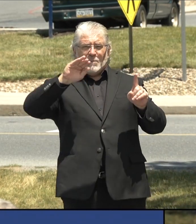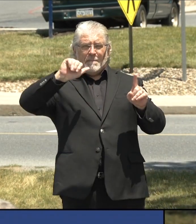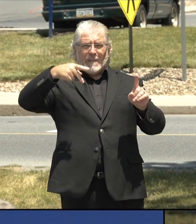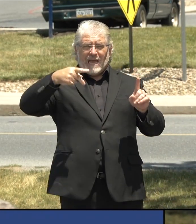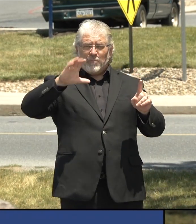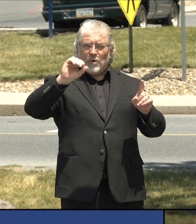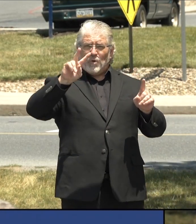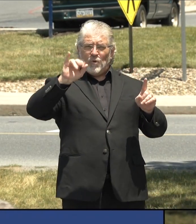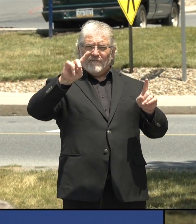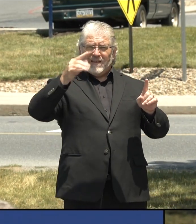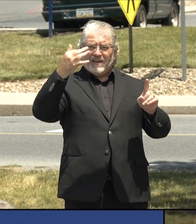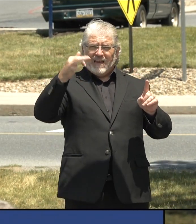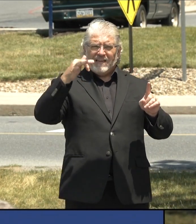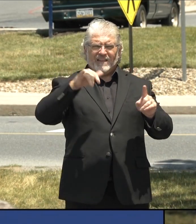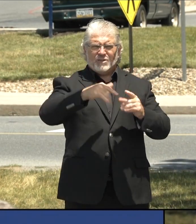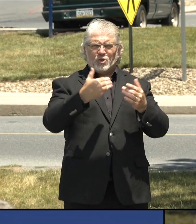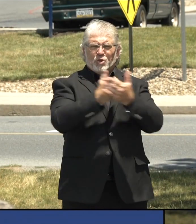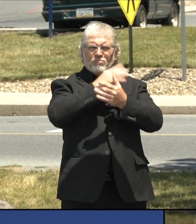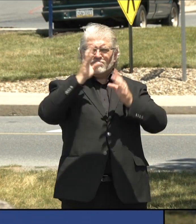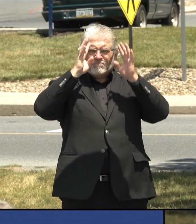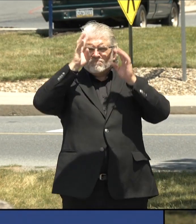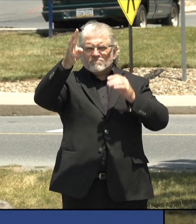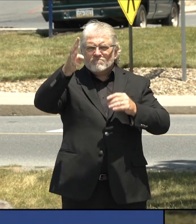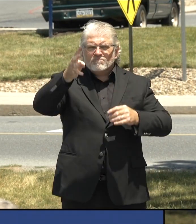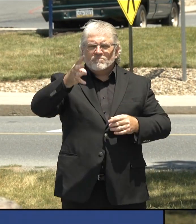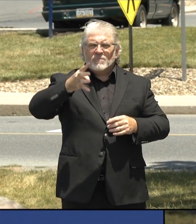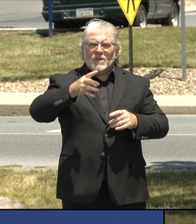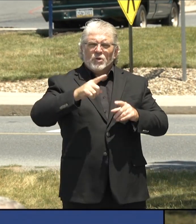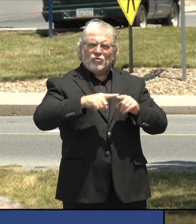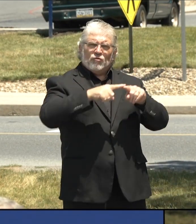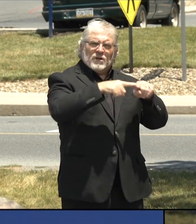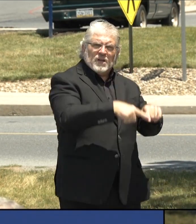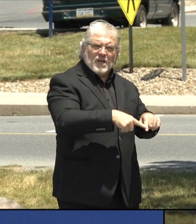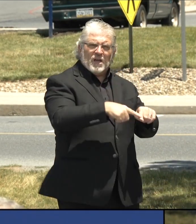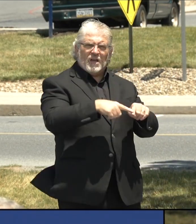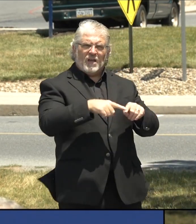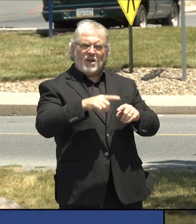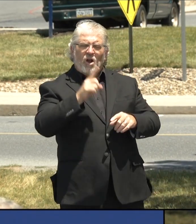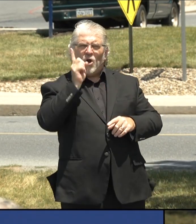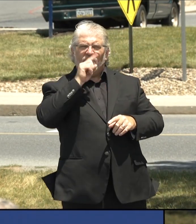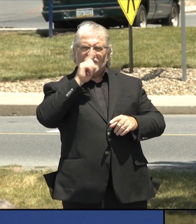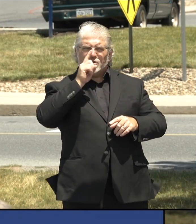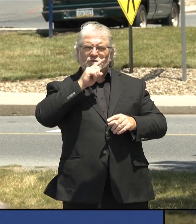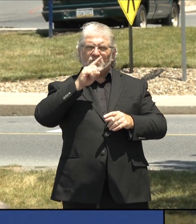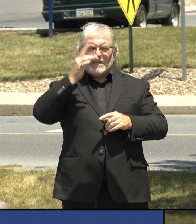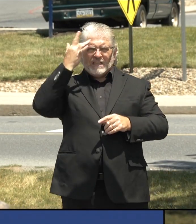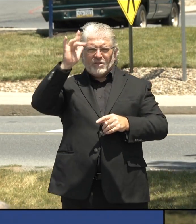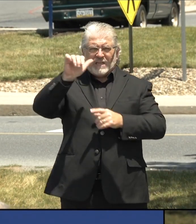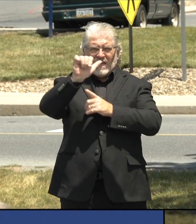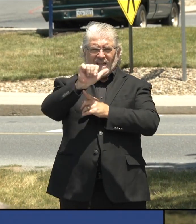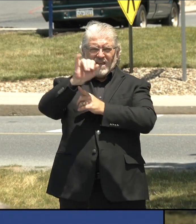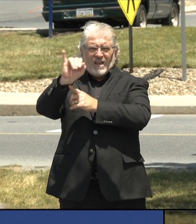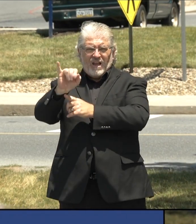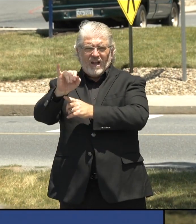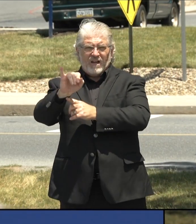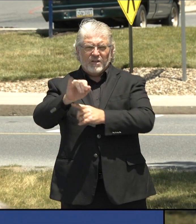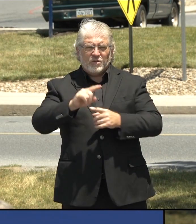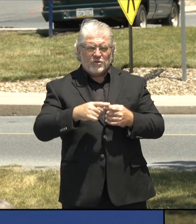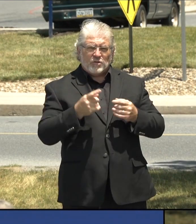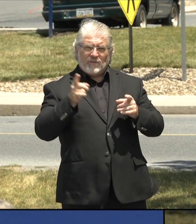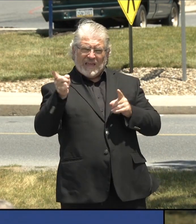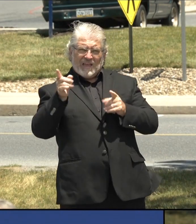artificial intelligence known as reinforcement learning to identify the best evidence-based therapy for COVID-19